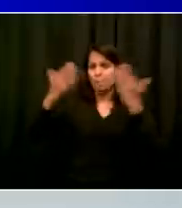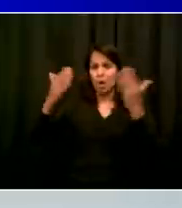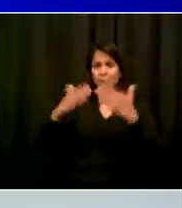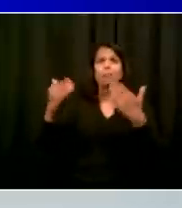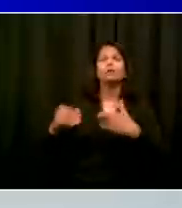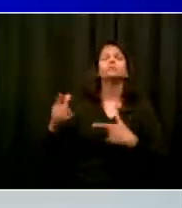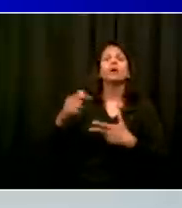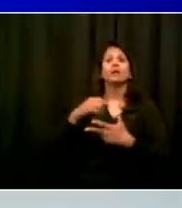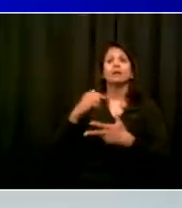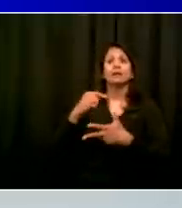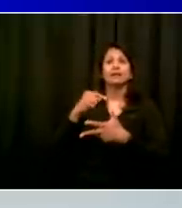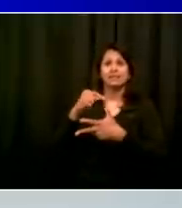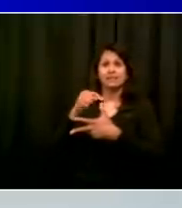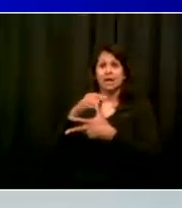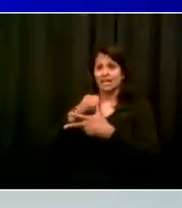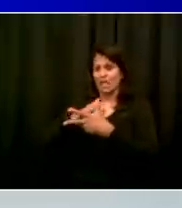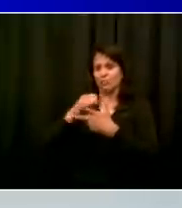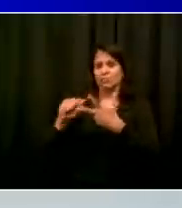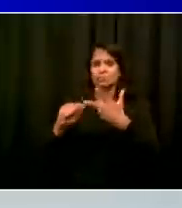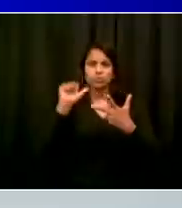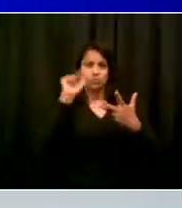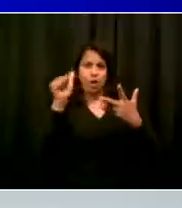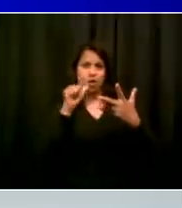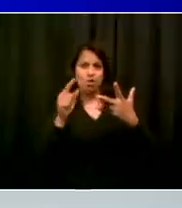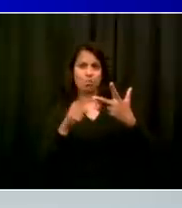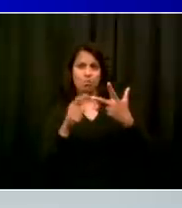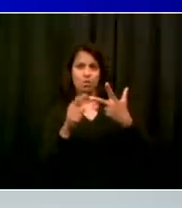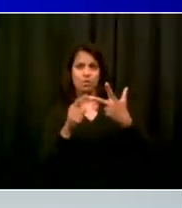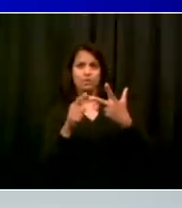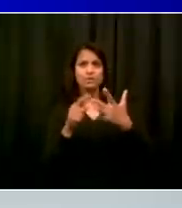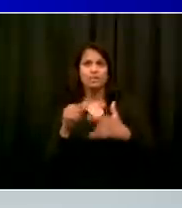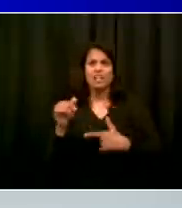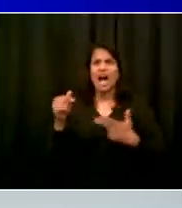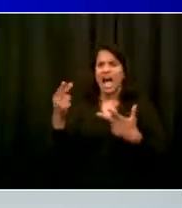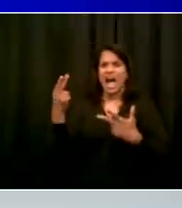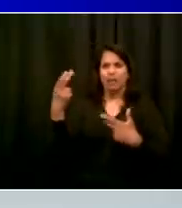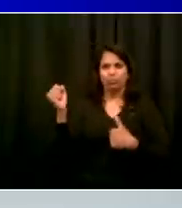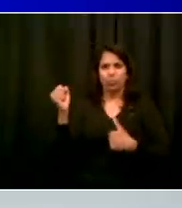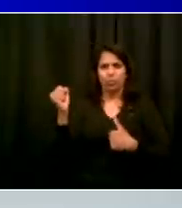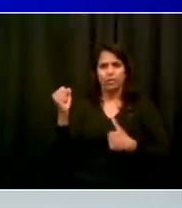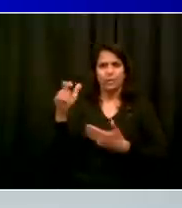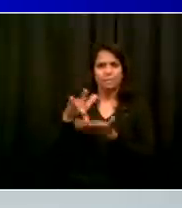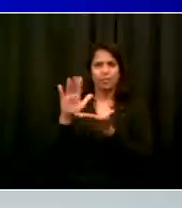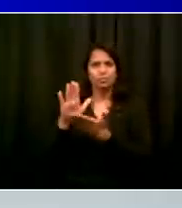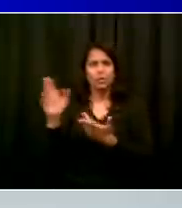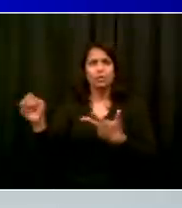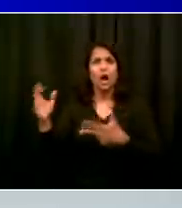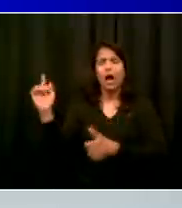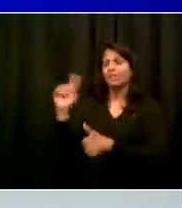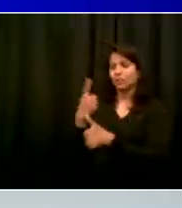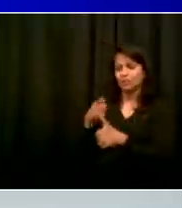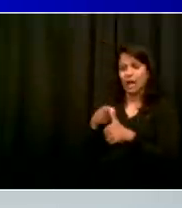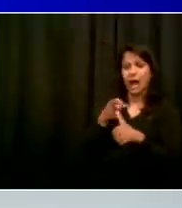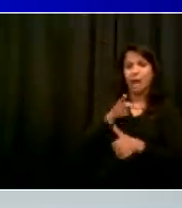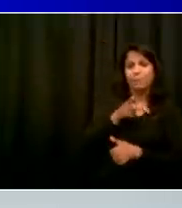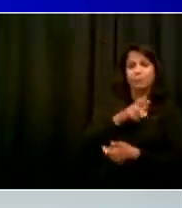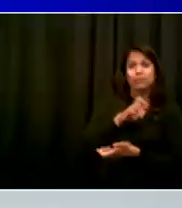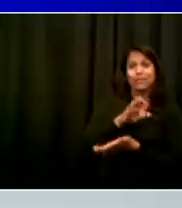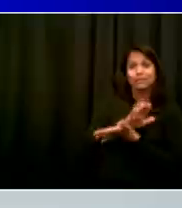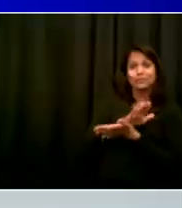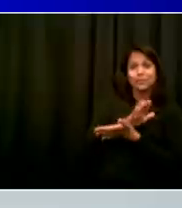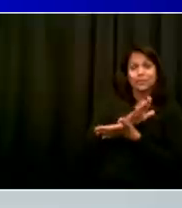of schools will be open and ready to serve, and they're doing it the right way. Thank you to our educators, to our staff,